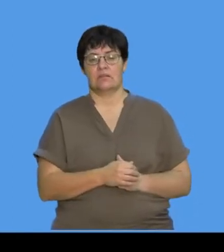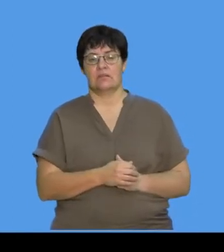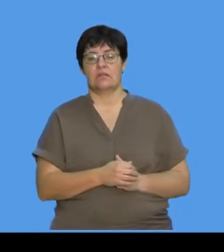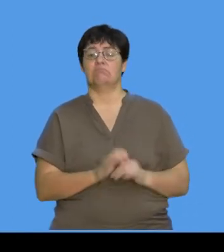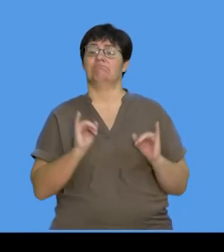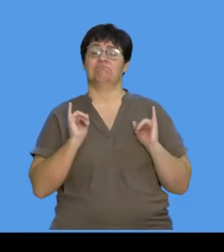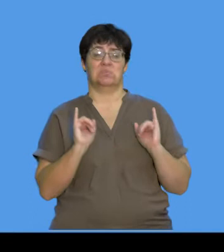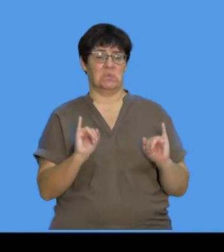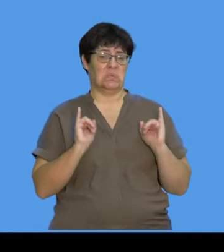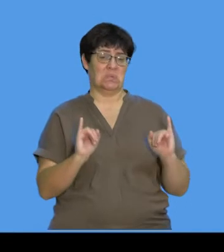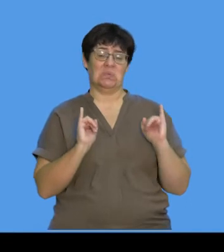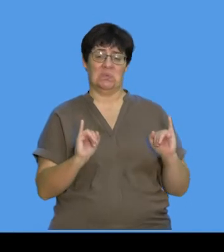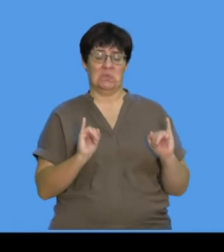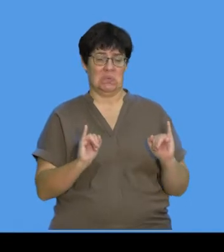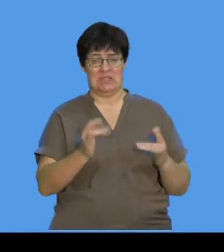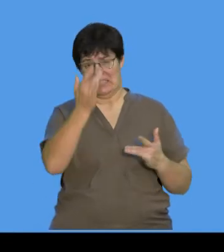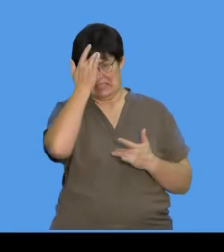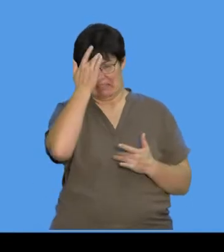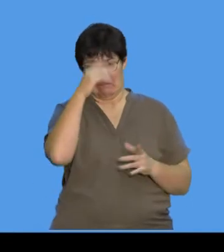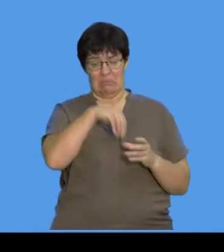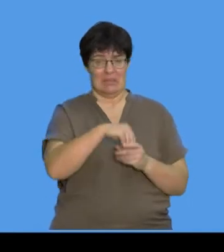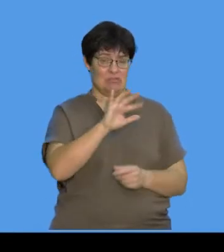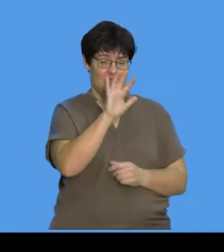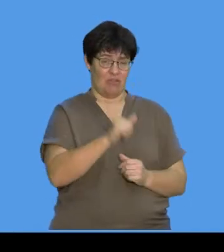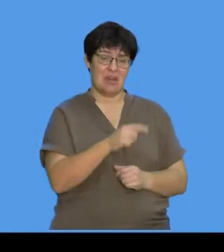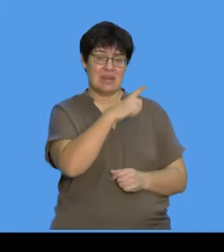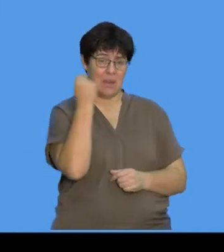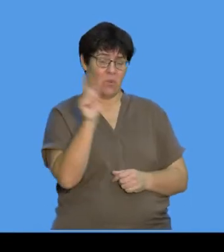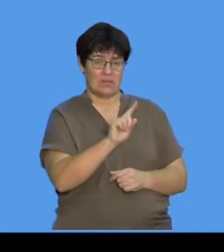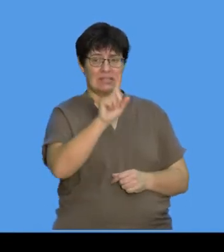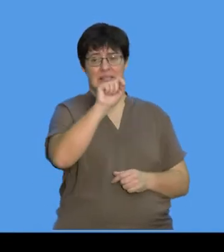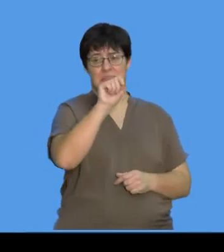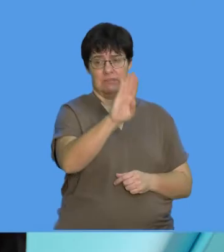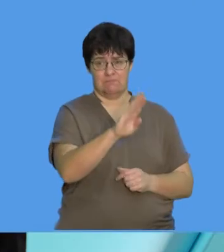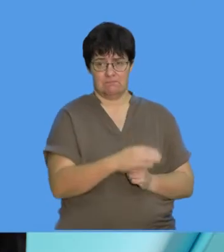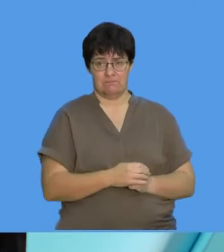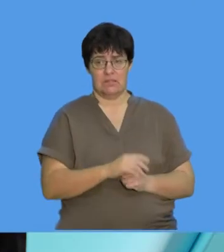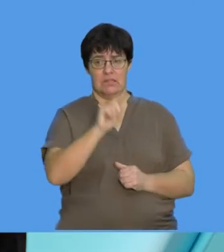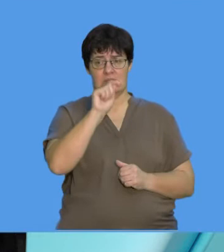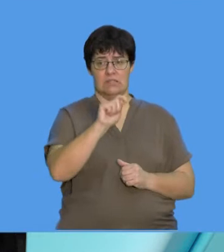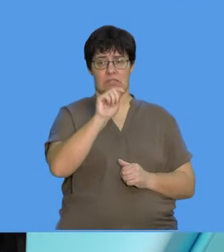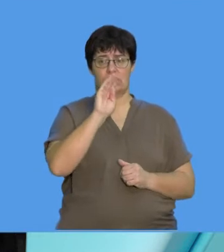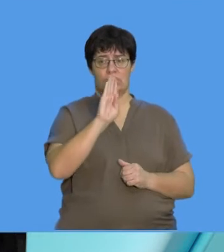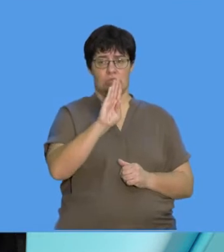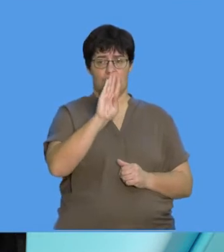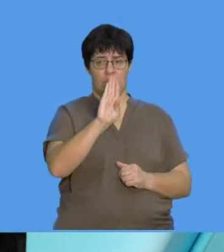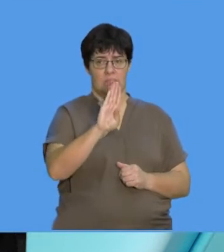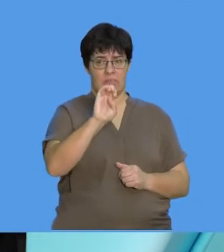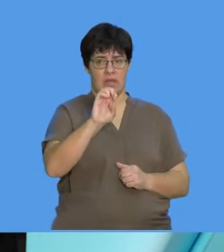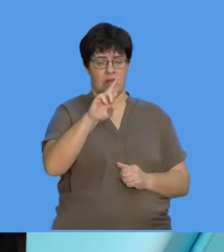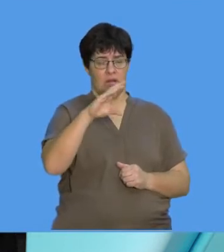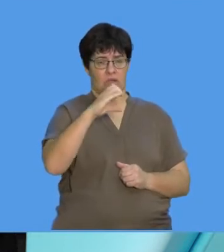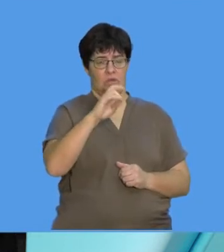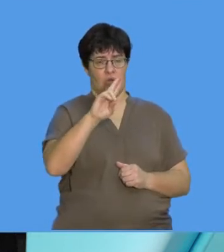serious, serious disease in our country. And it's called tuberculosis or TB. And very